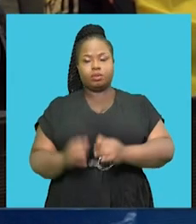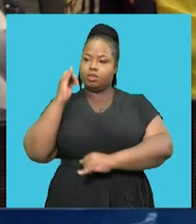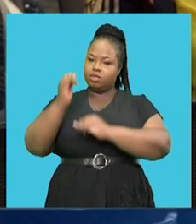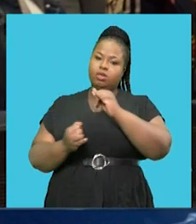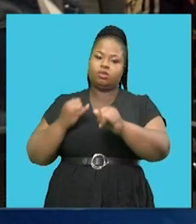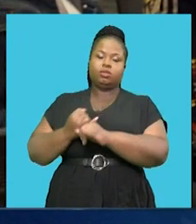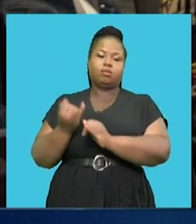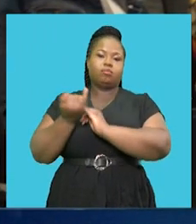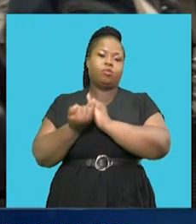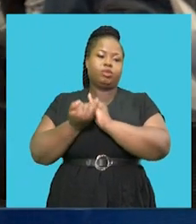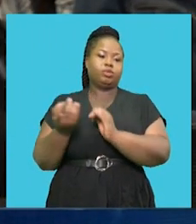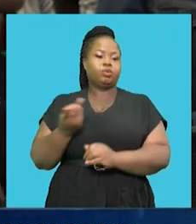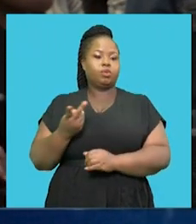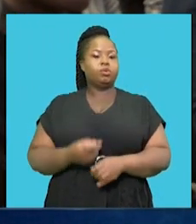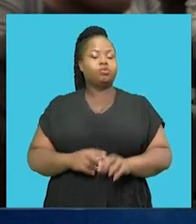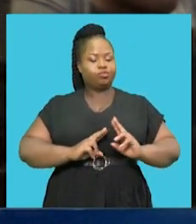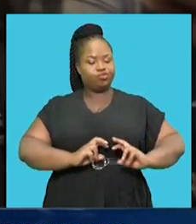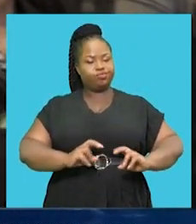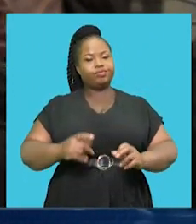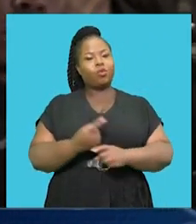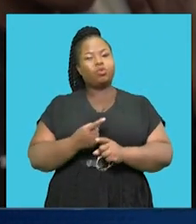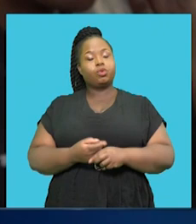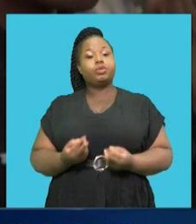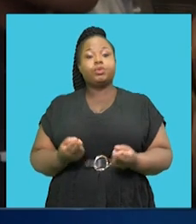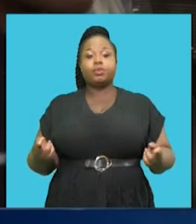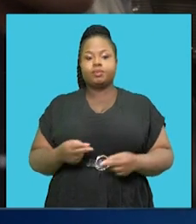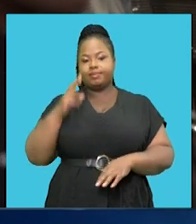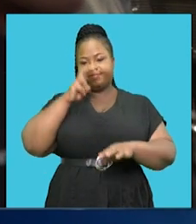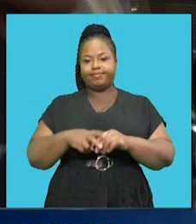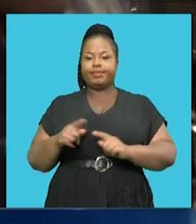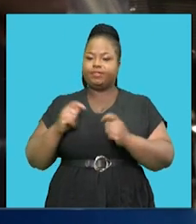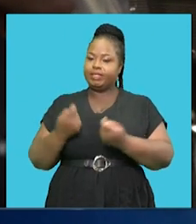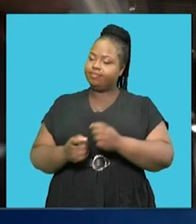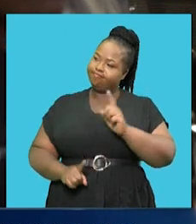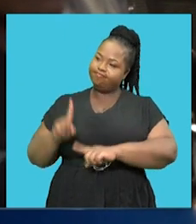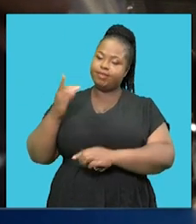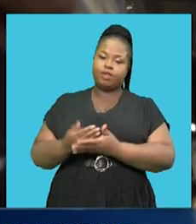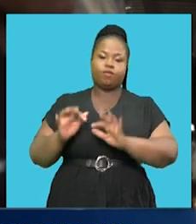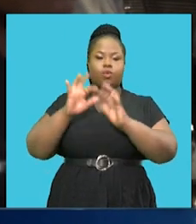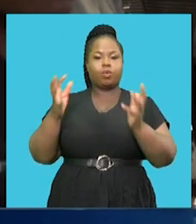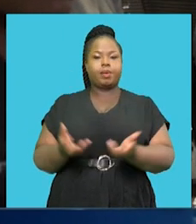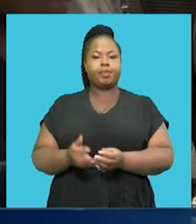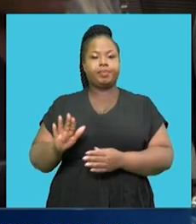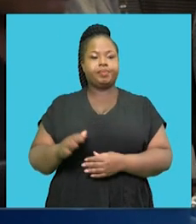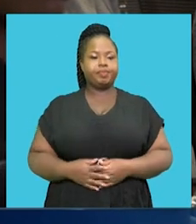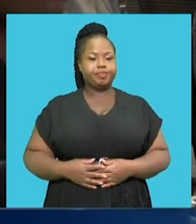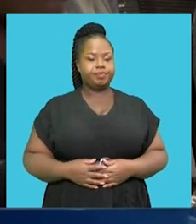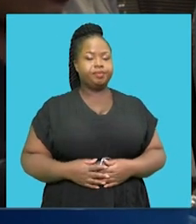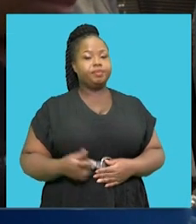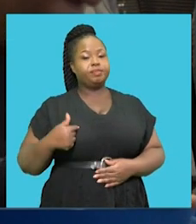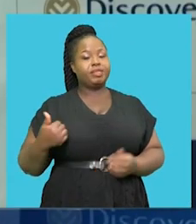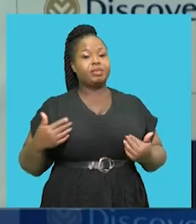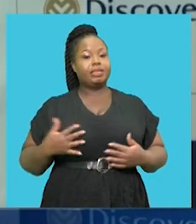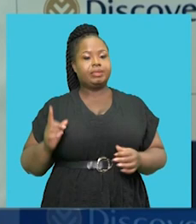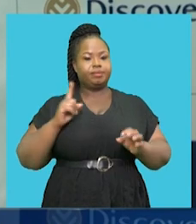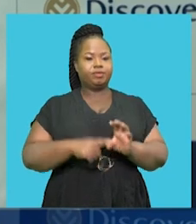competitions, and essential resources which are needed for the team's success on the global stage. I started joining